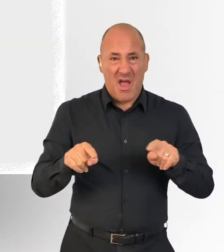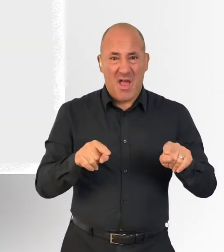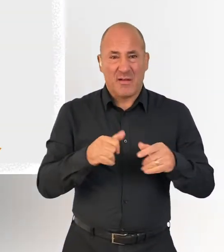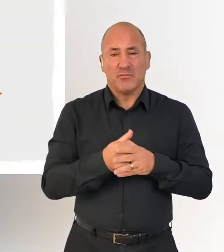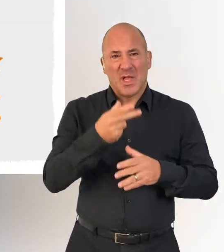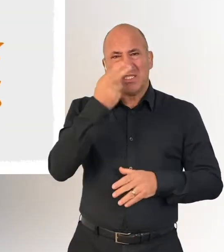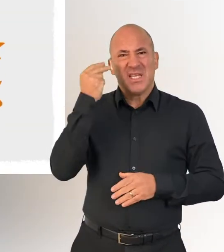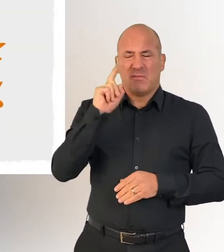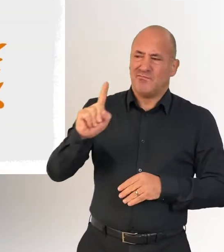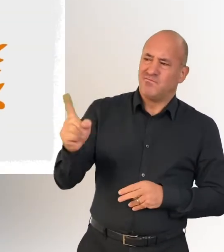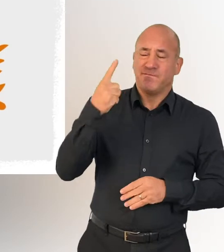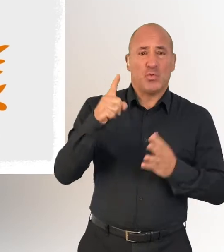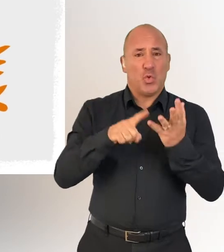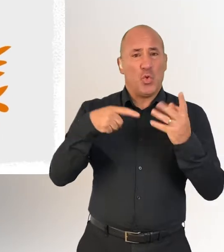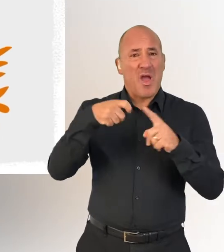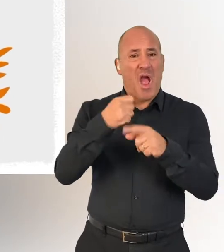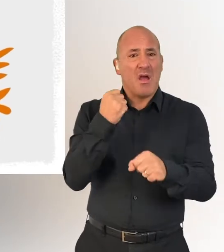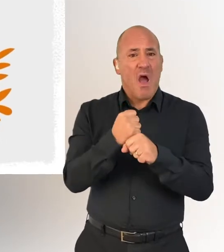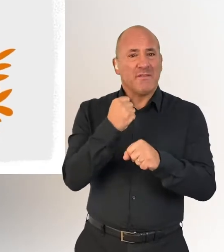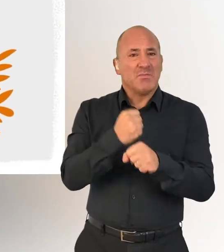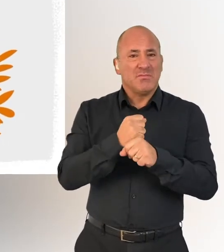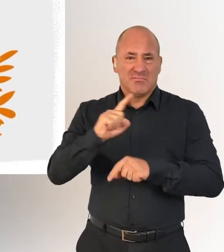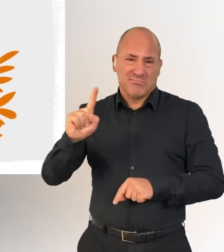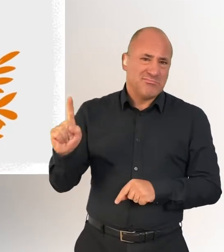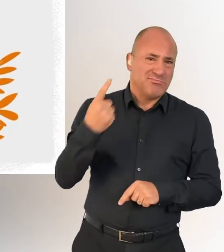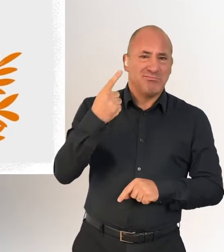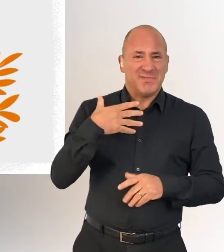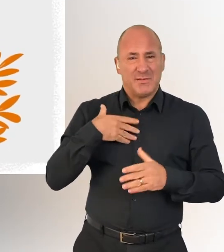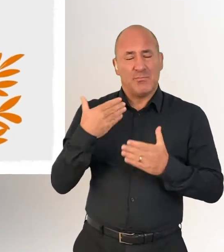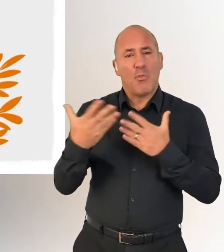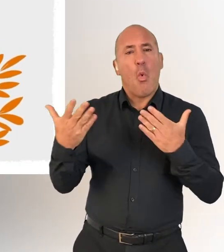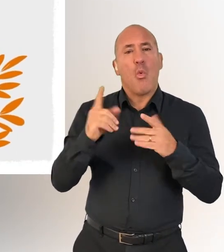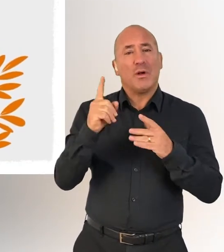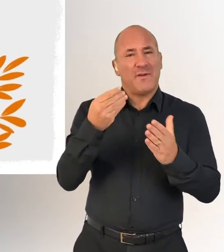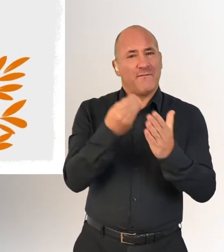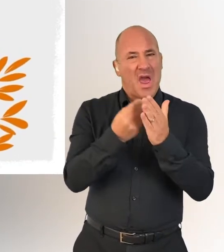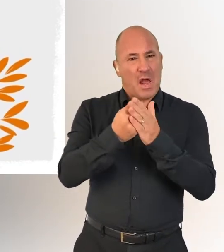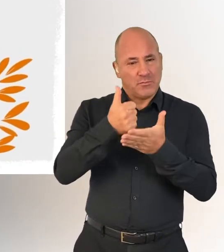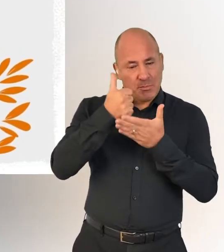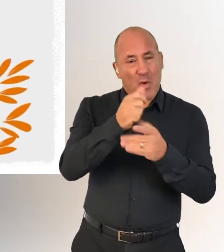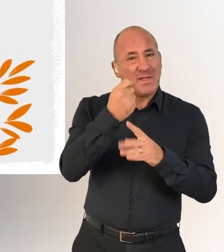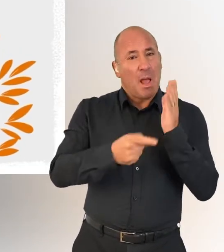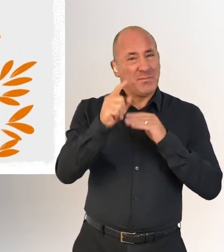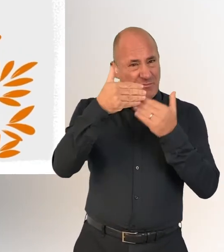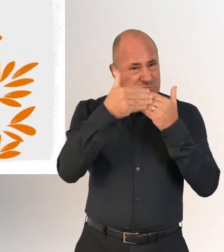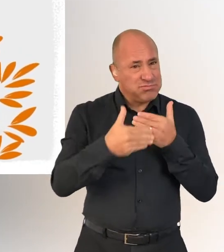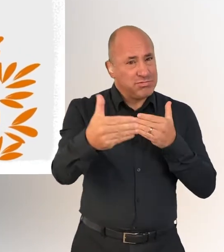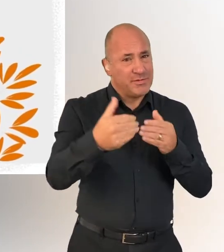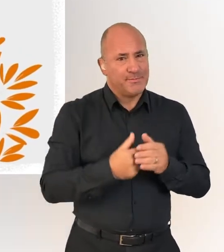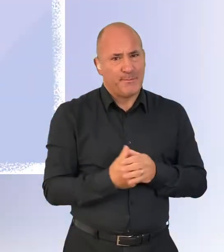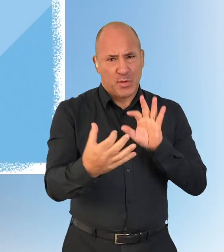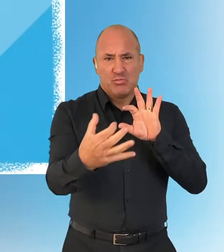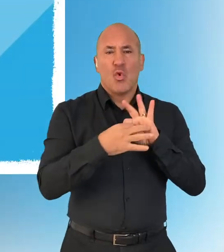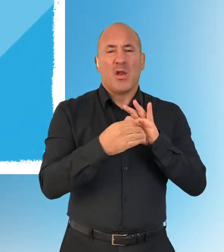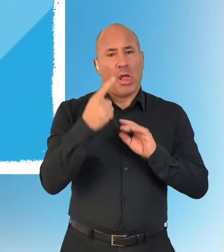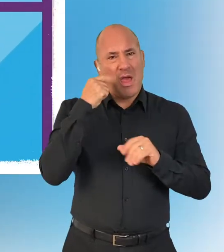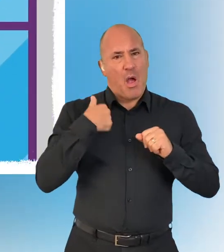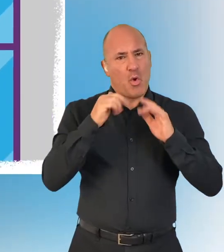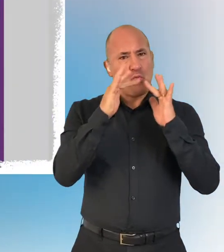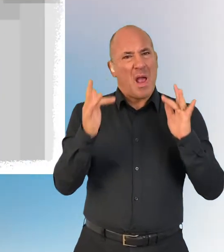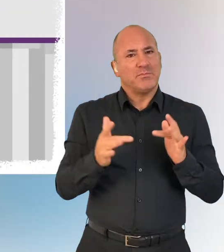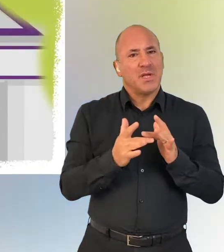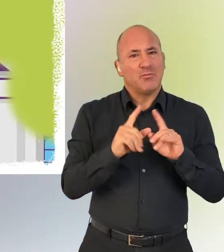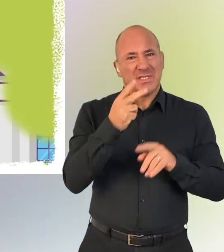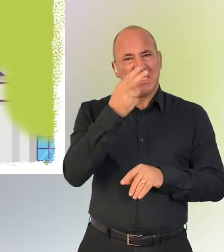Sense is calling on the UK Government to provide more long-term financial support for disabled people. Join us by